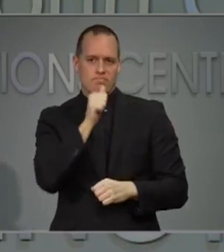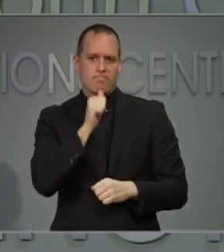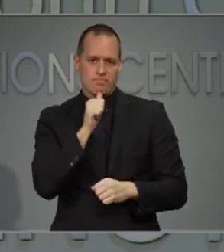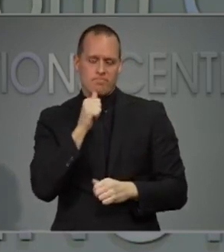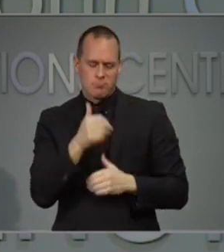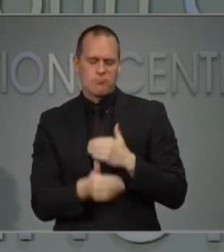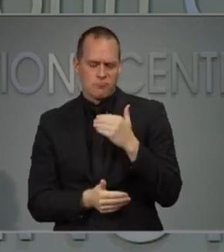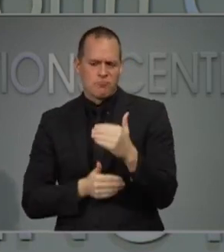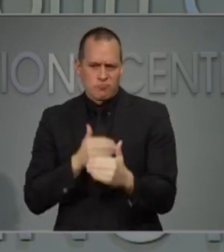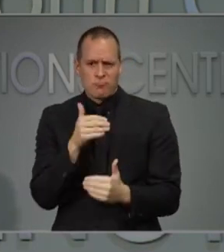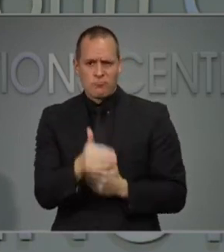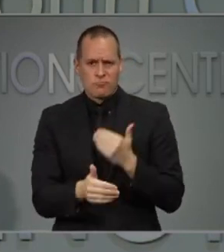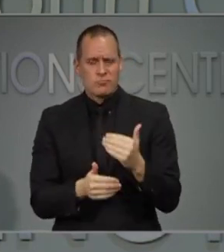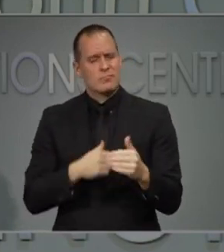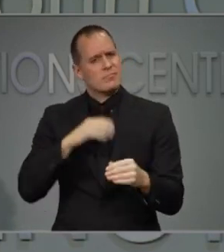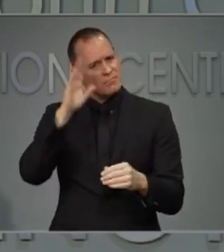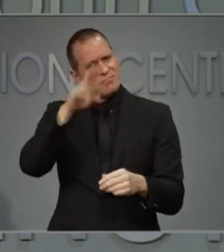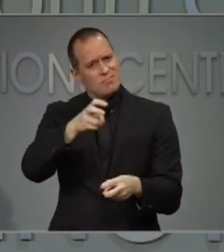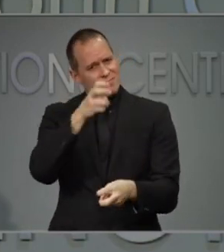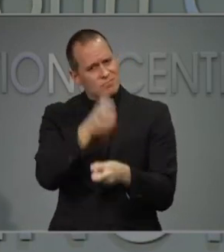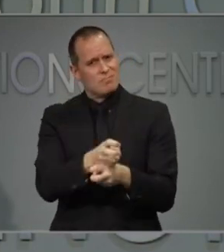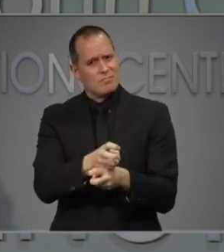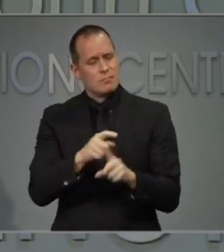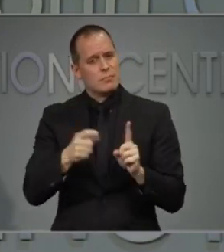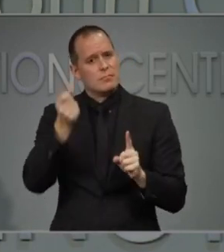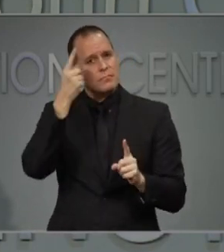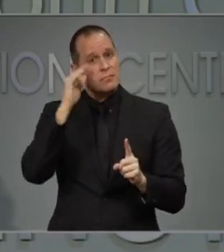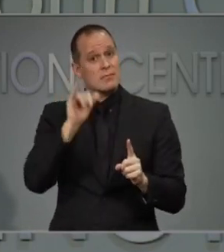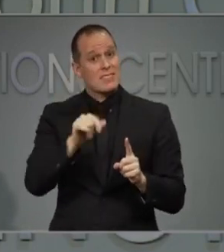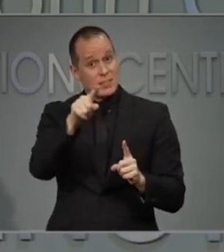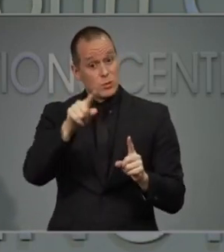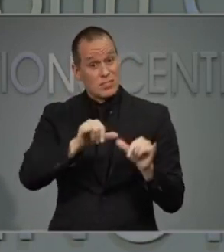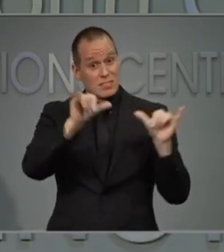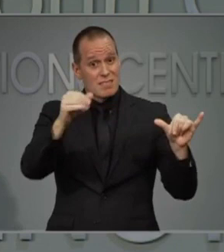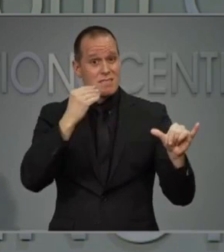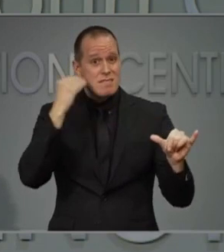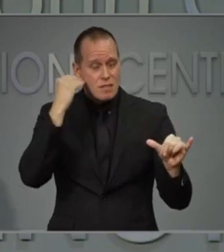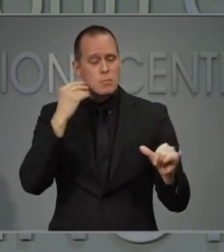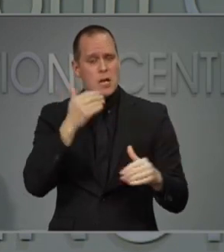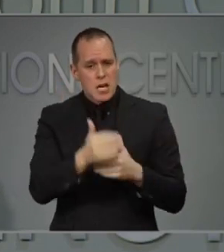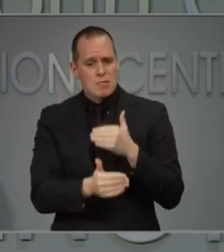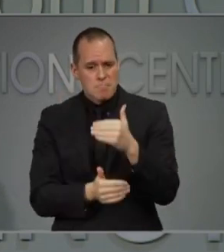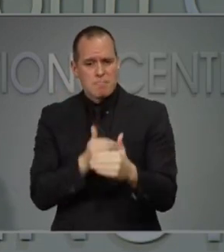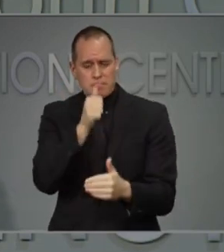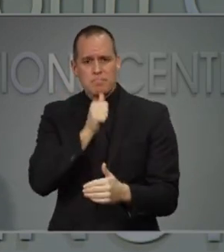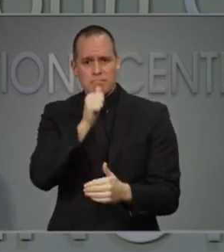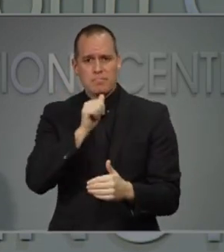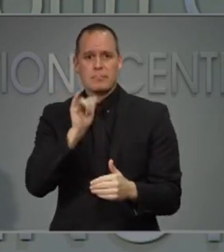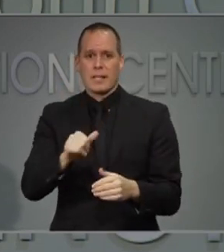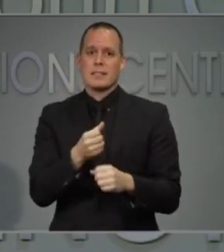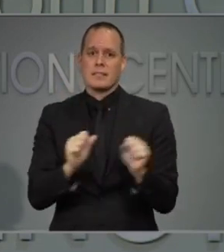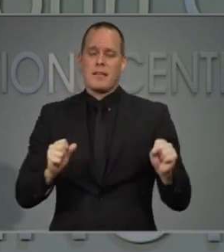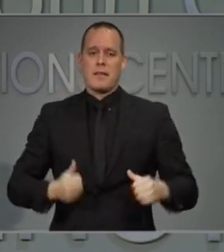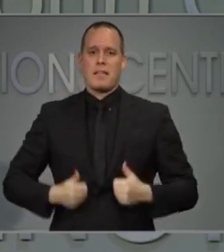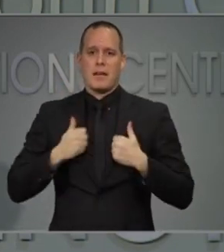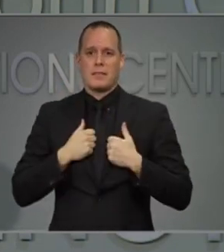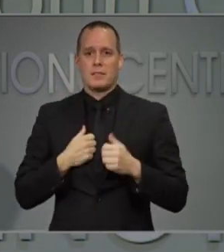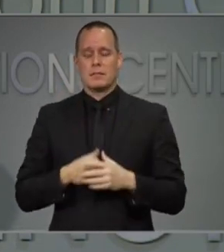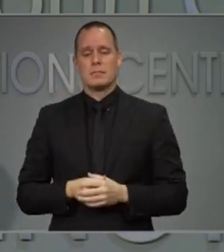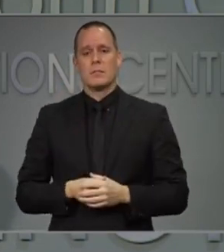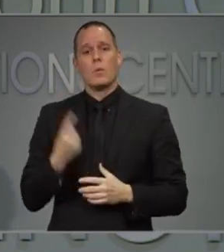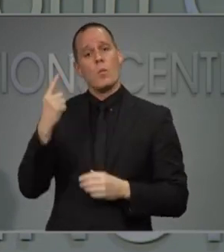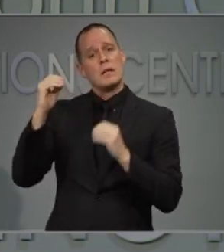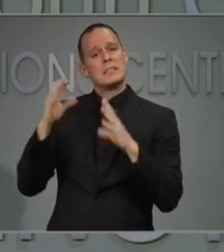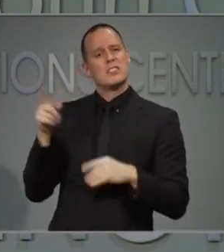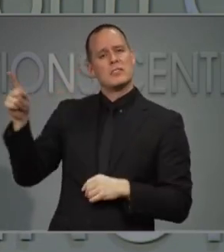it's hard, but it is saving lives. As one Charlotte teacher said that she would virtually